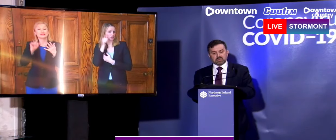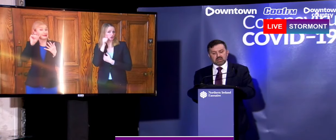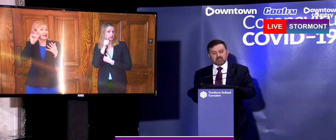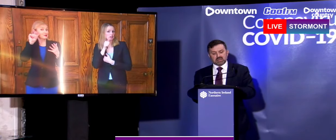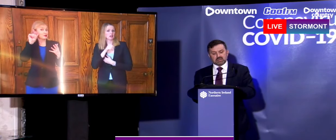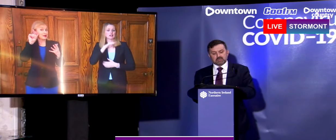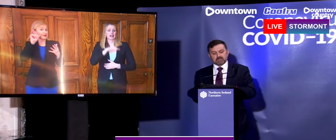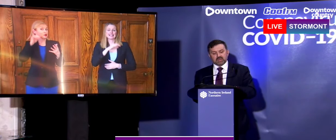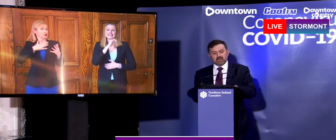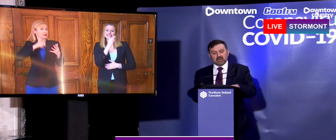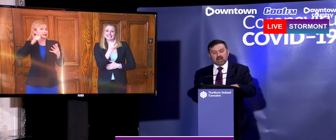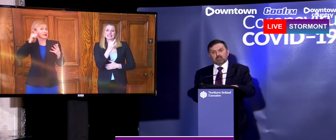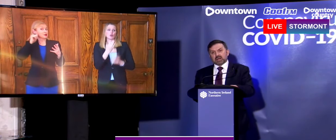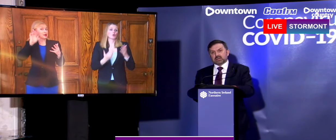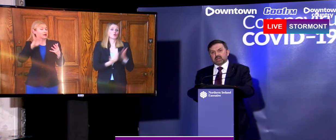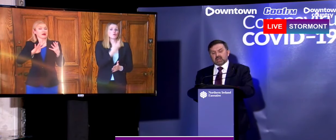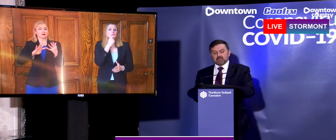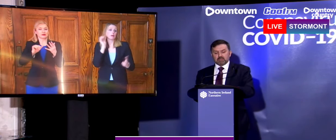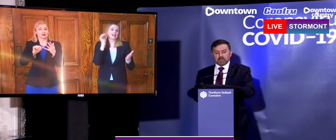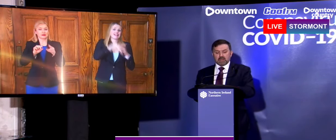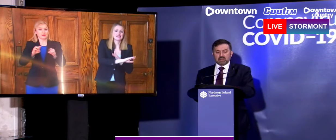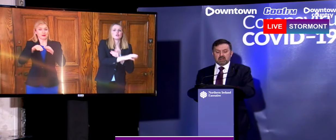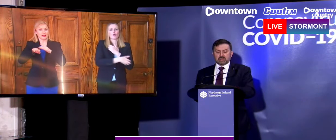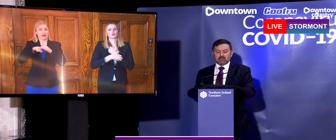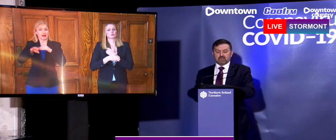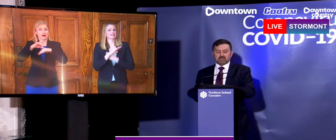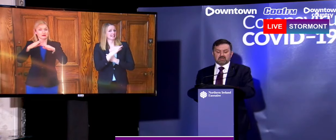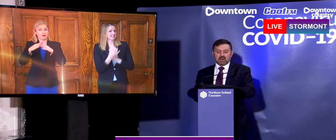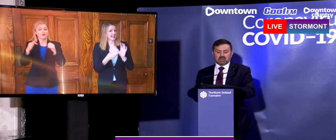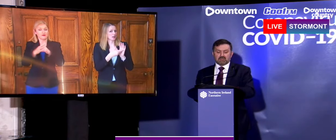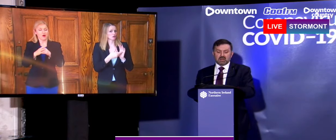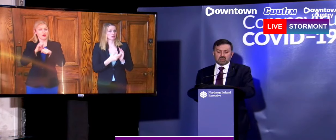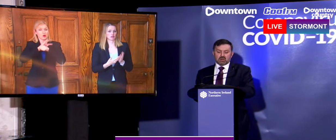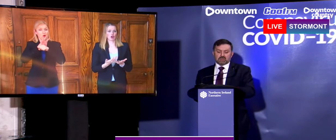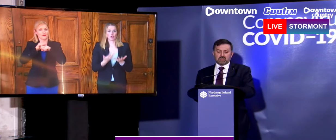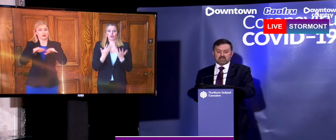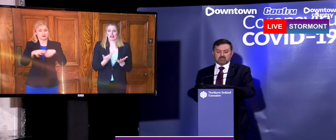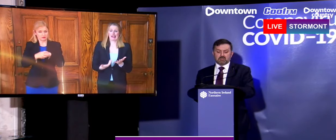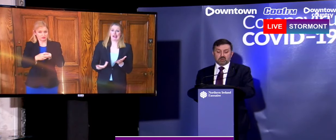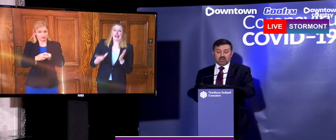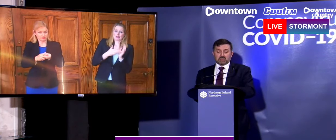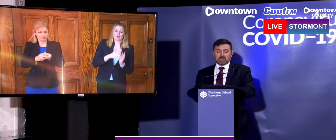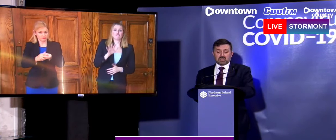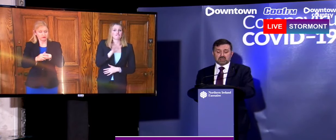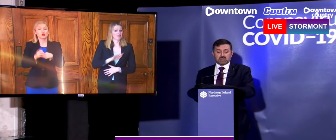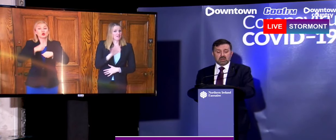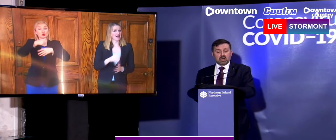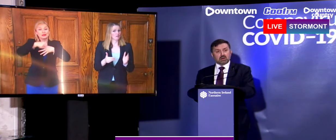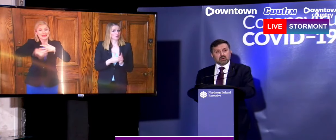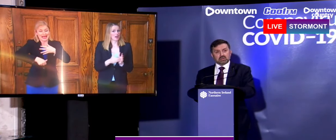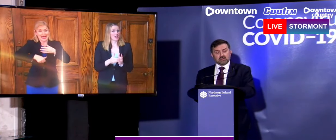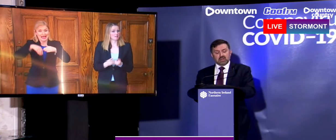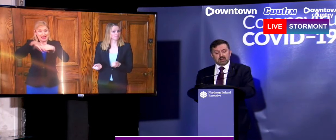related hospital admissions and by today there are now 55 COVID related patients